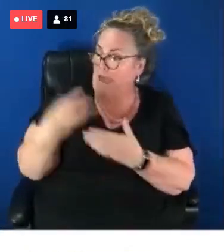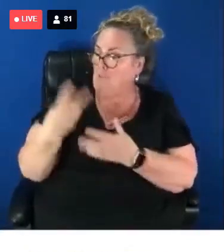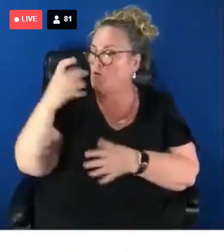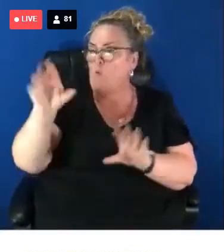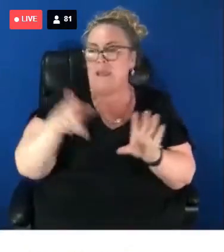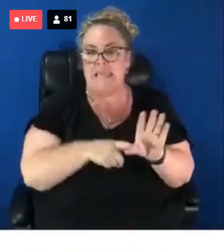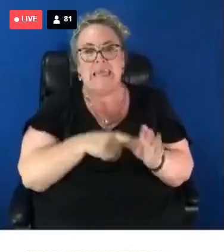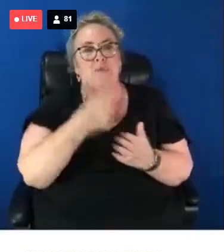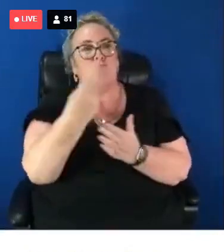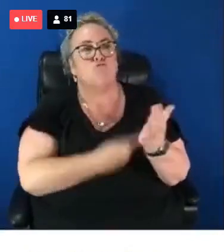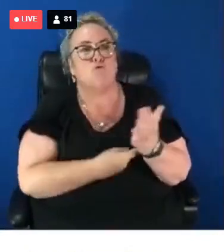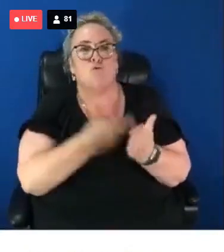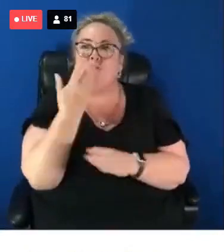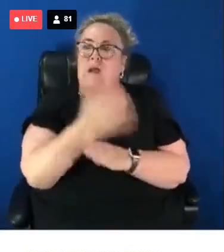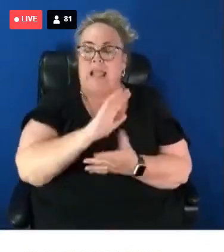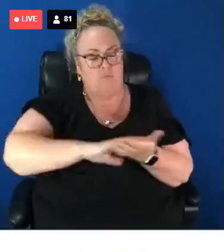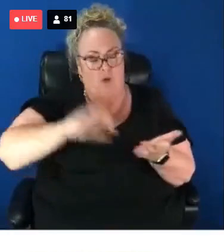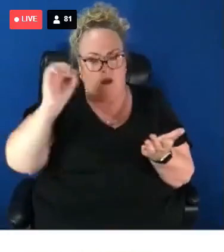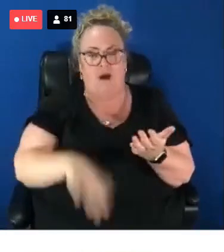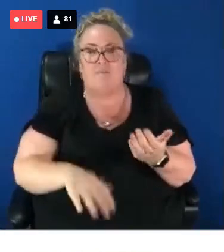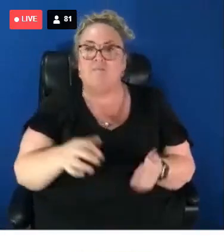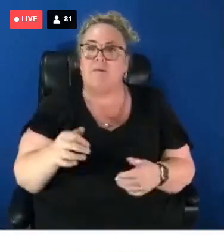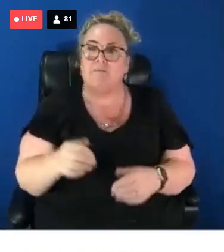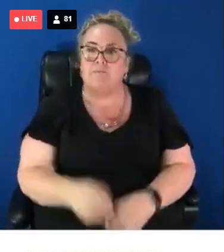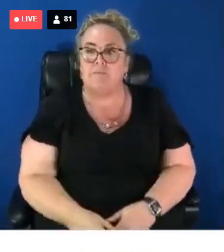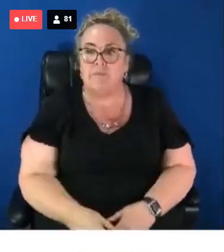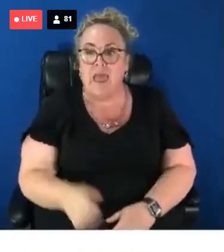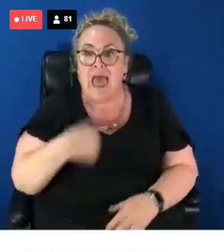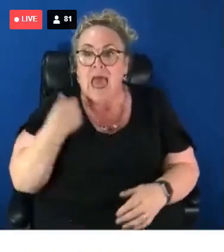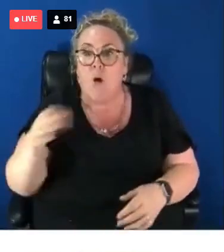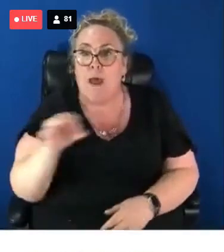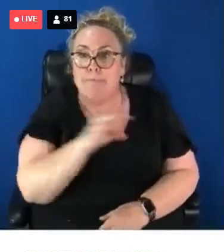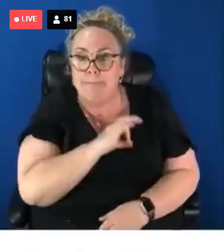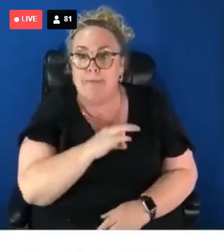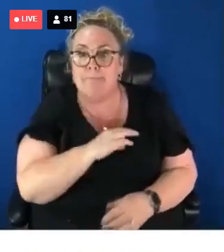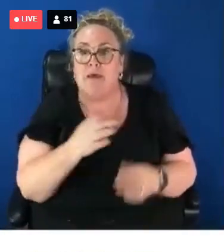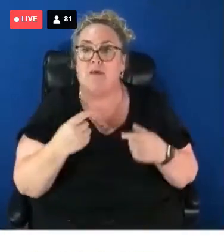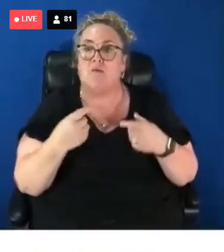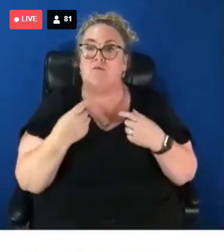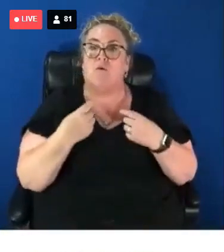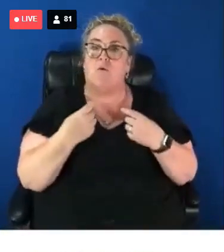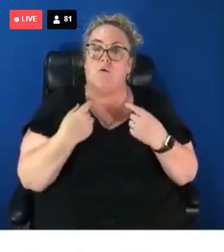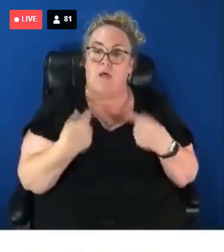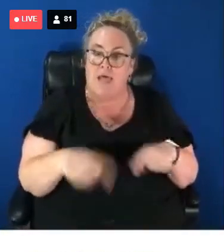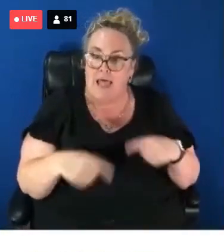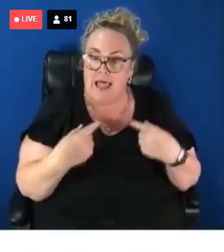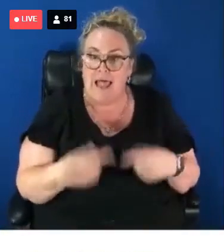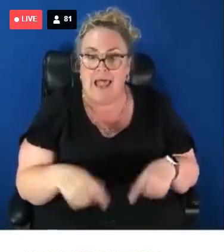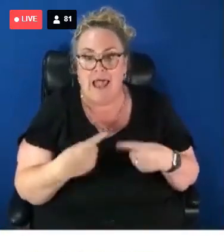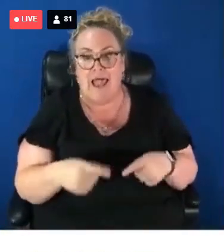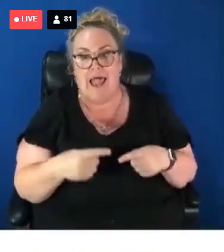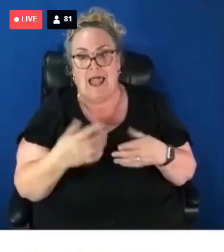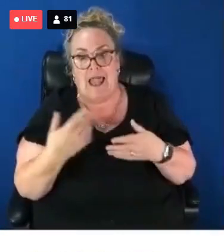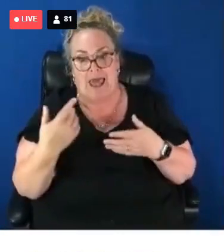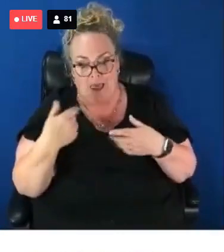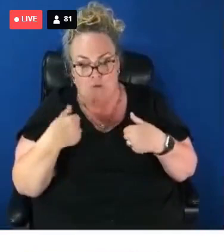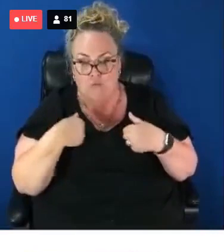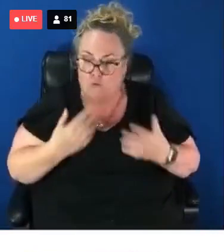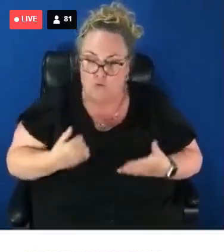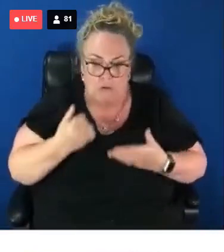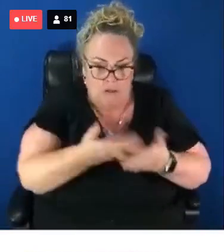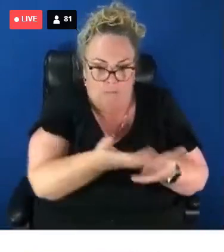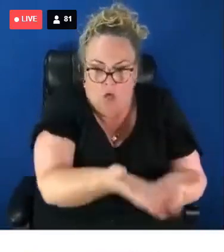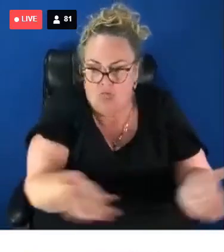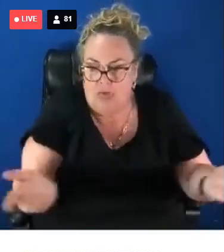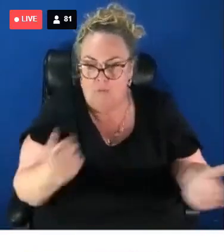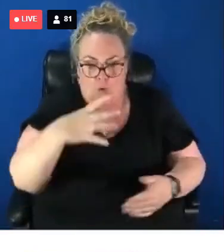Our members were allowed to provide that help and support to those at the most difficult time. But that should